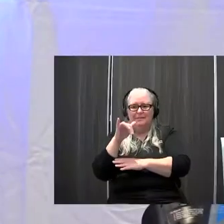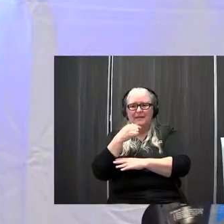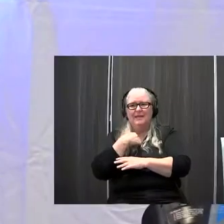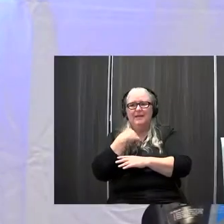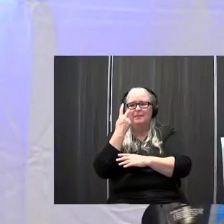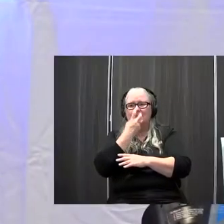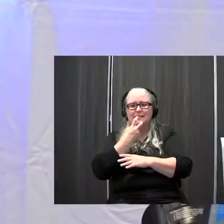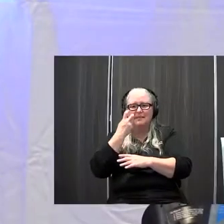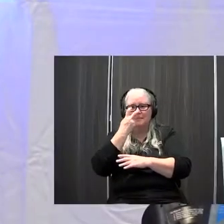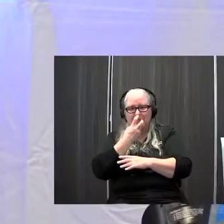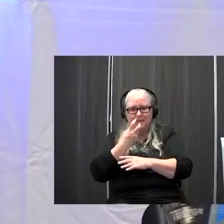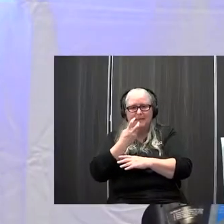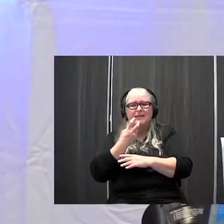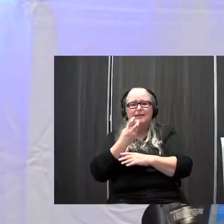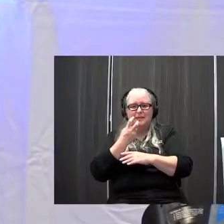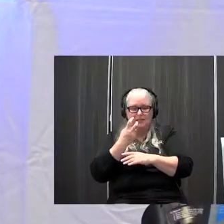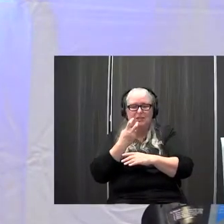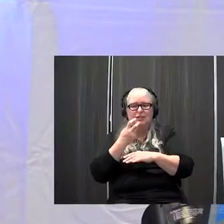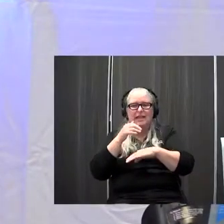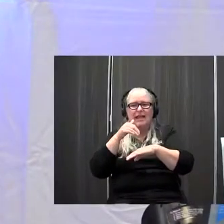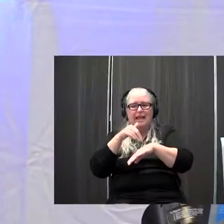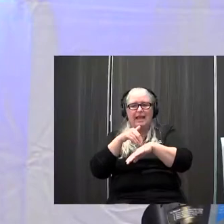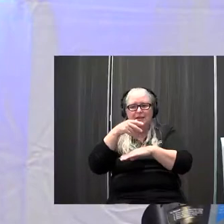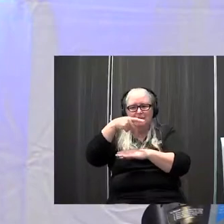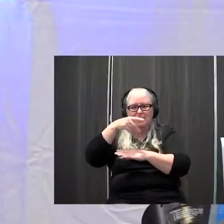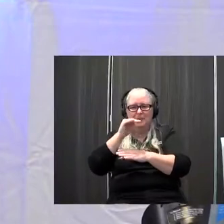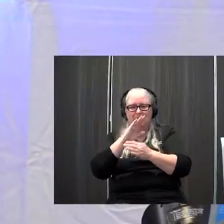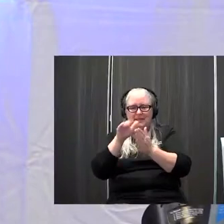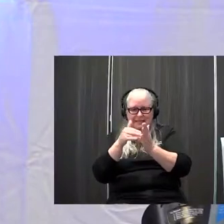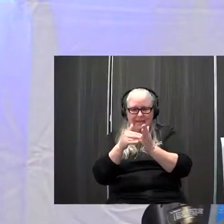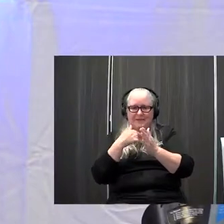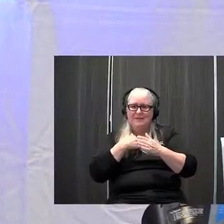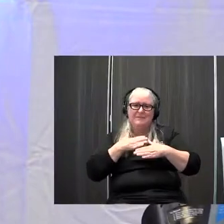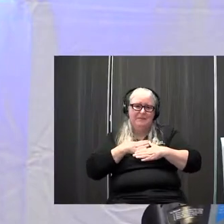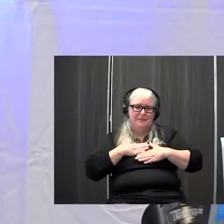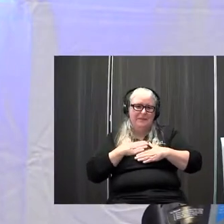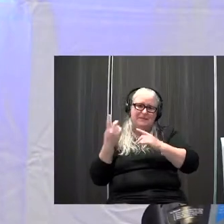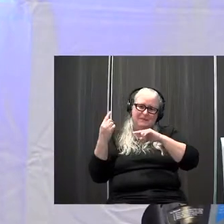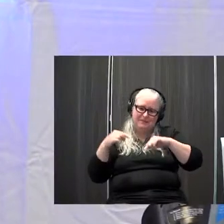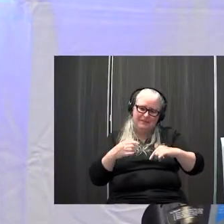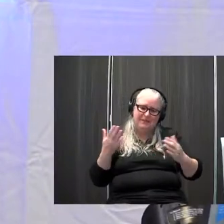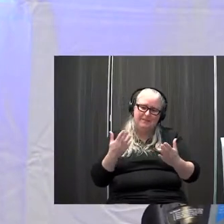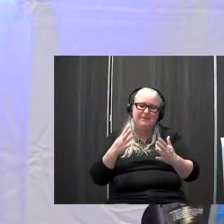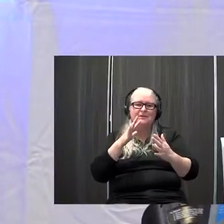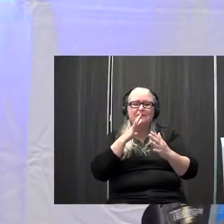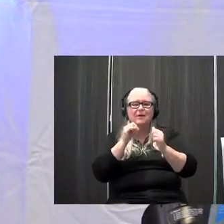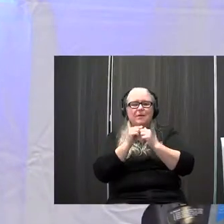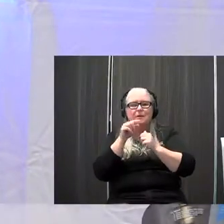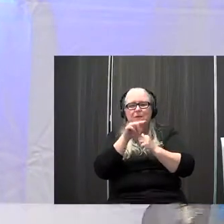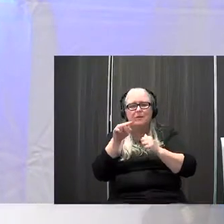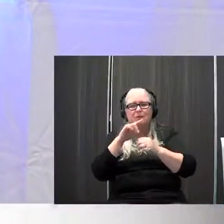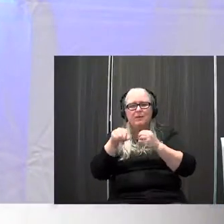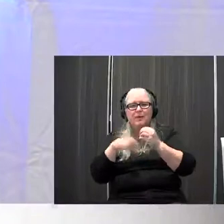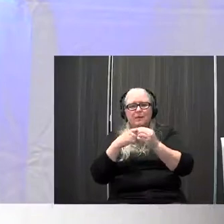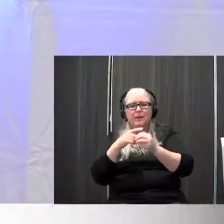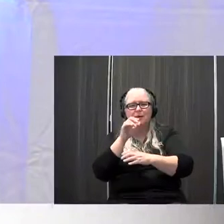Perlman Center and it's just my pleasure to be here today to talk with you about assistive technology and augmentative